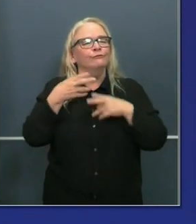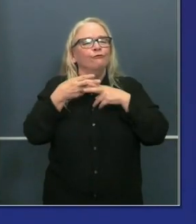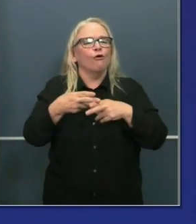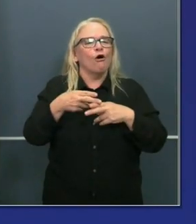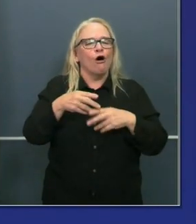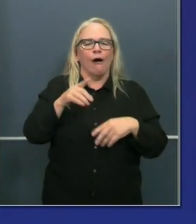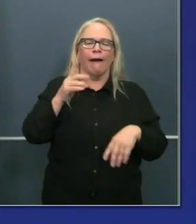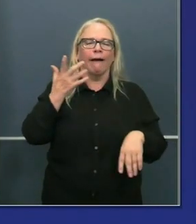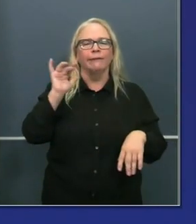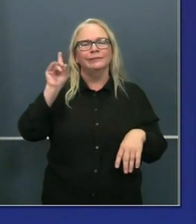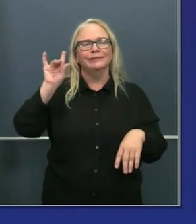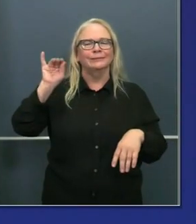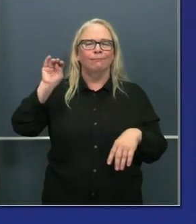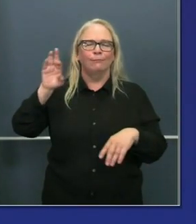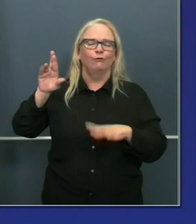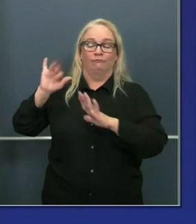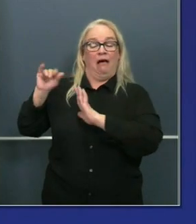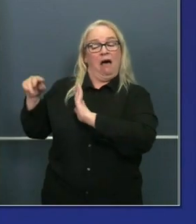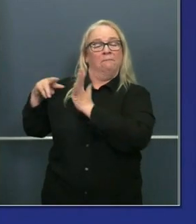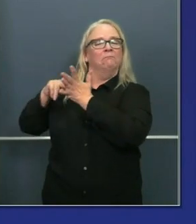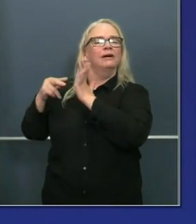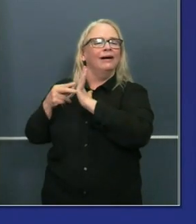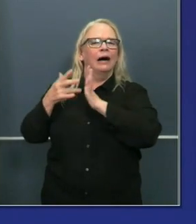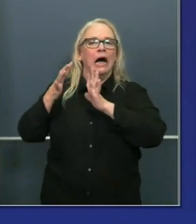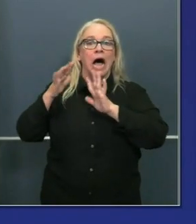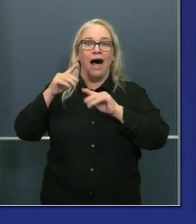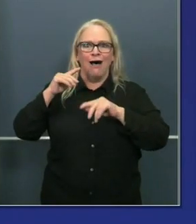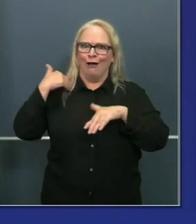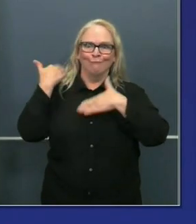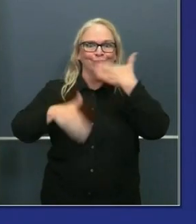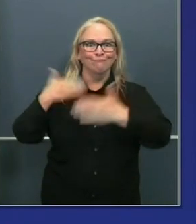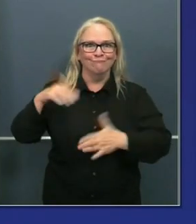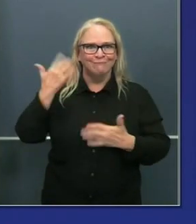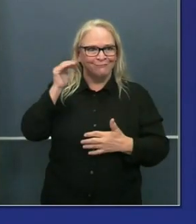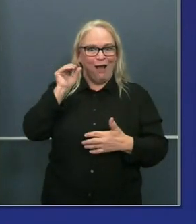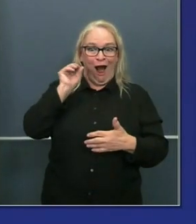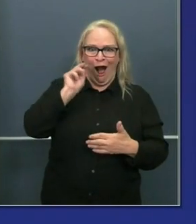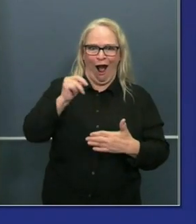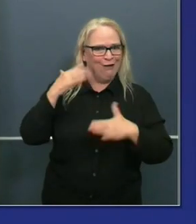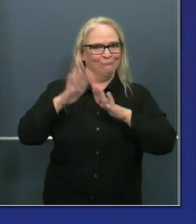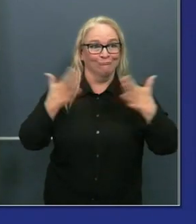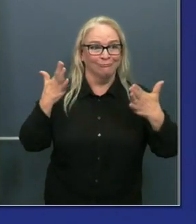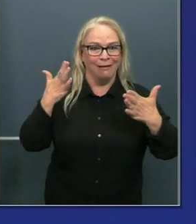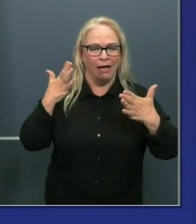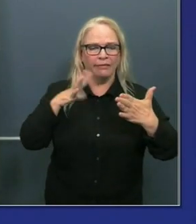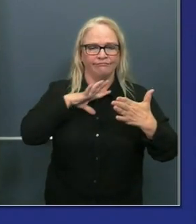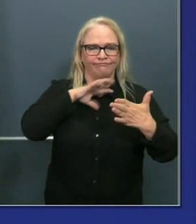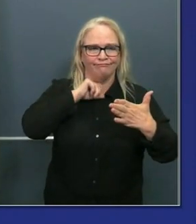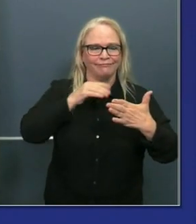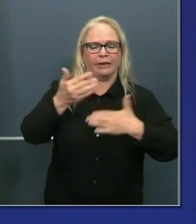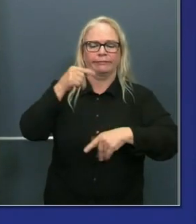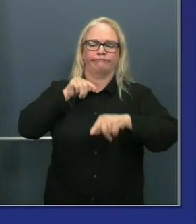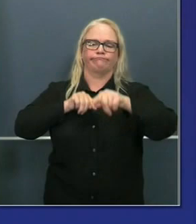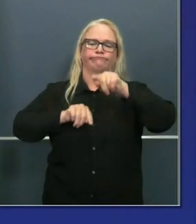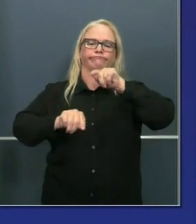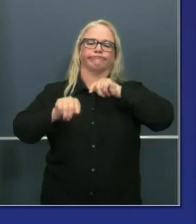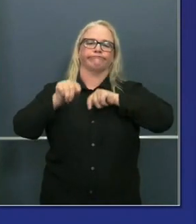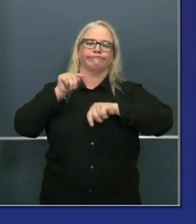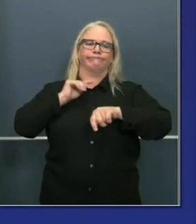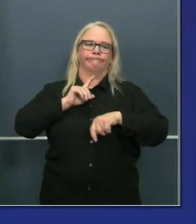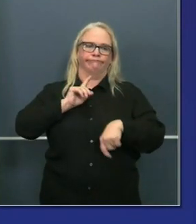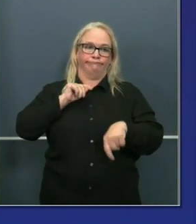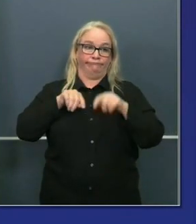local conditions that advance our ability to mitigate the spread of this virus. Those 19 counties,